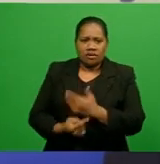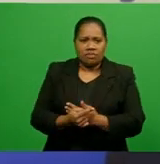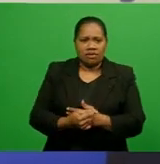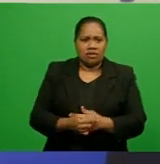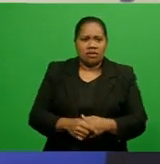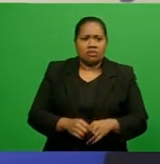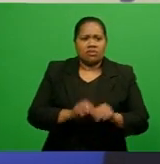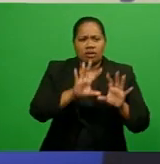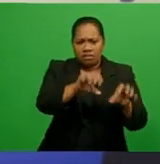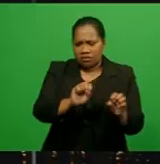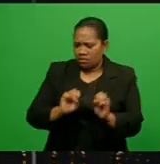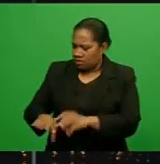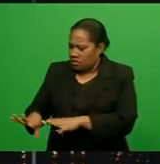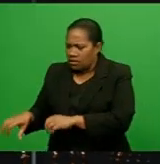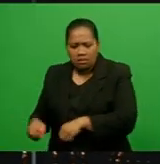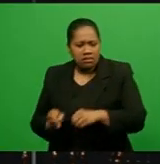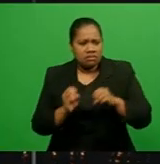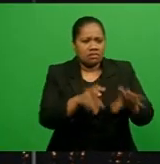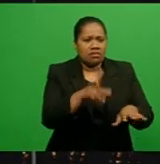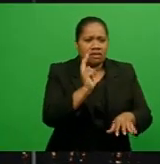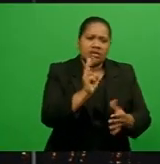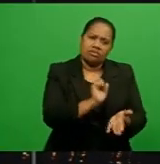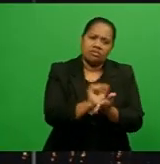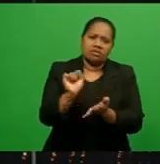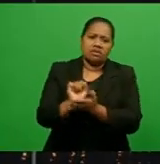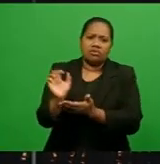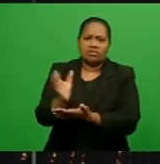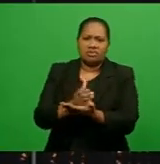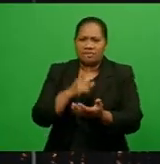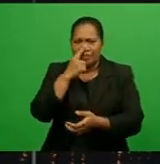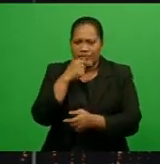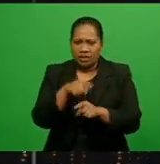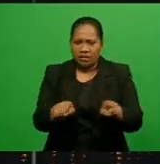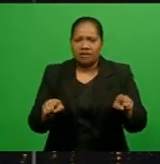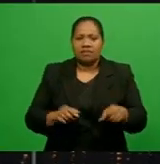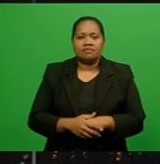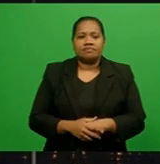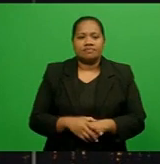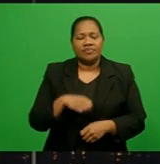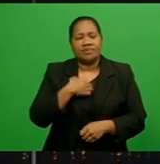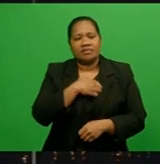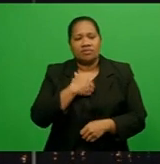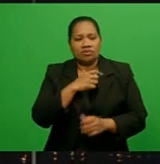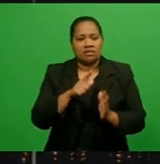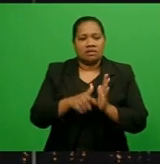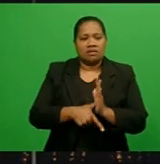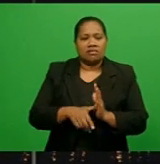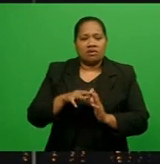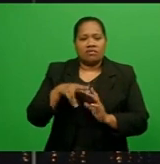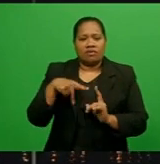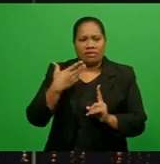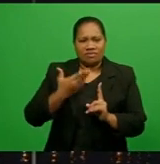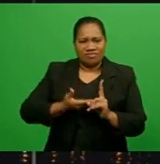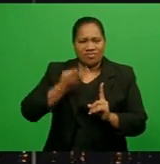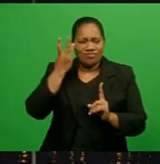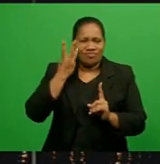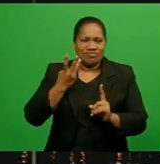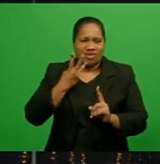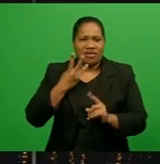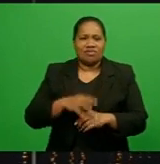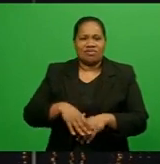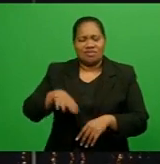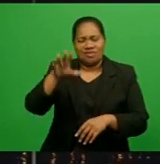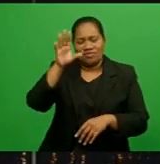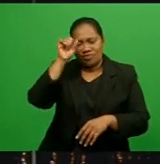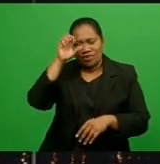to the customers. It was an emotional moment for Saroj Naidu during the commemoration of the Fiji Police